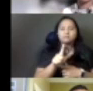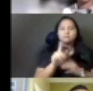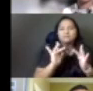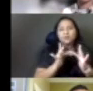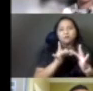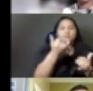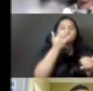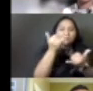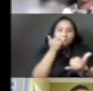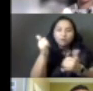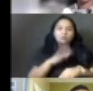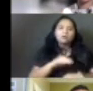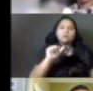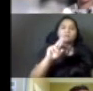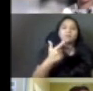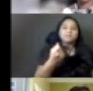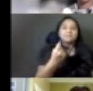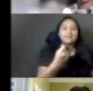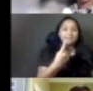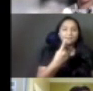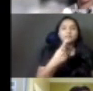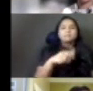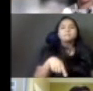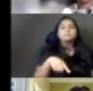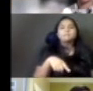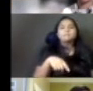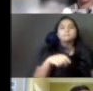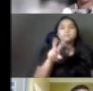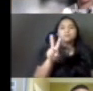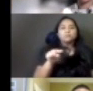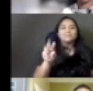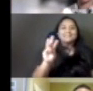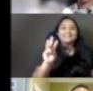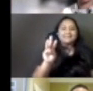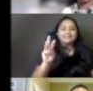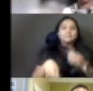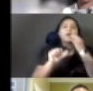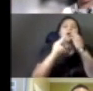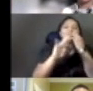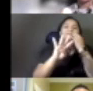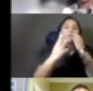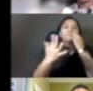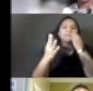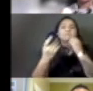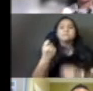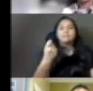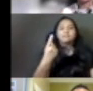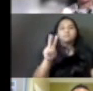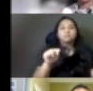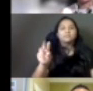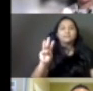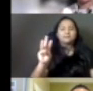12th from two to six. You can contact myself, Tina, at LA Voice Action to help,